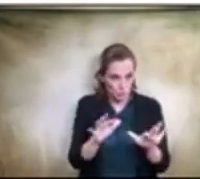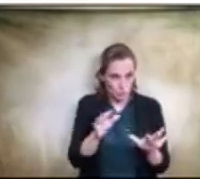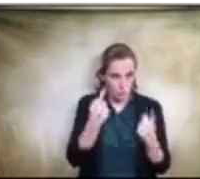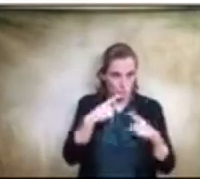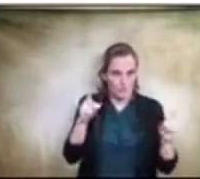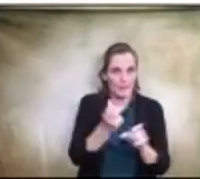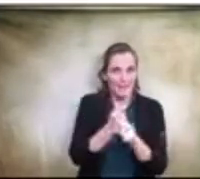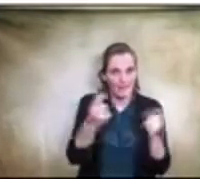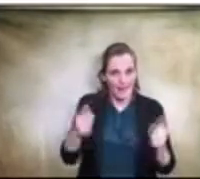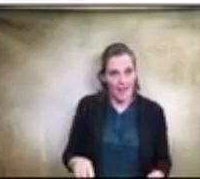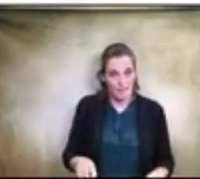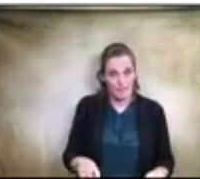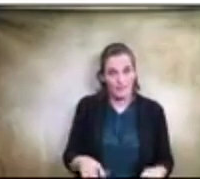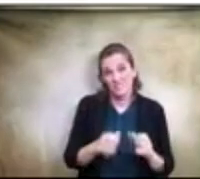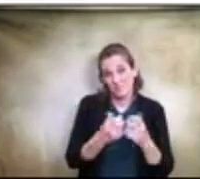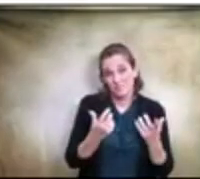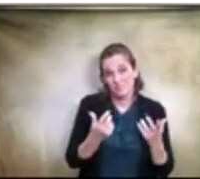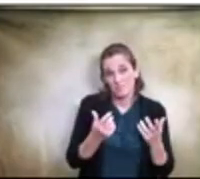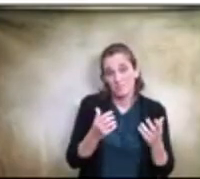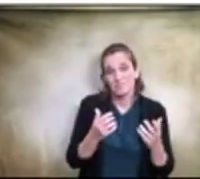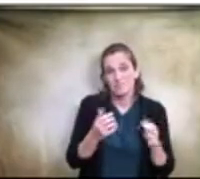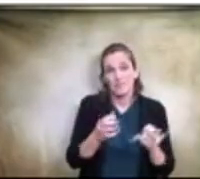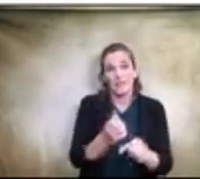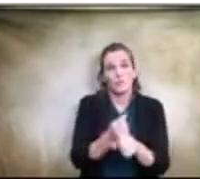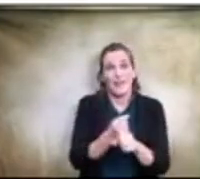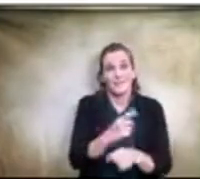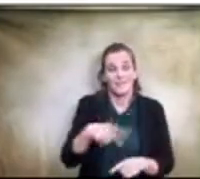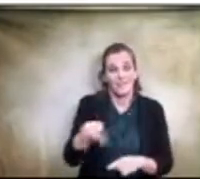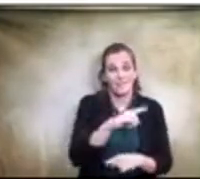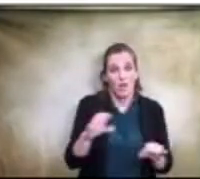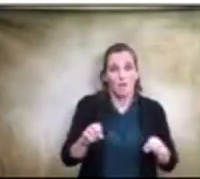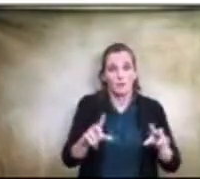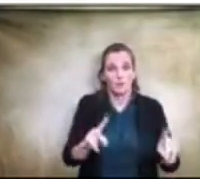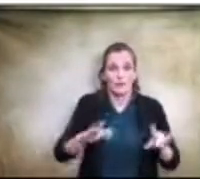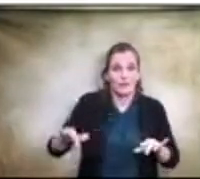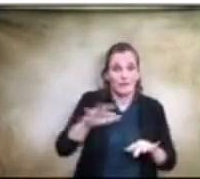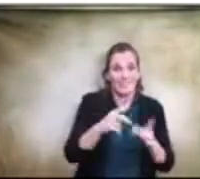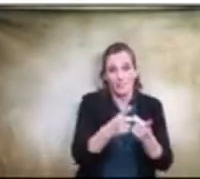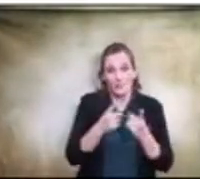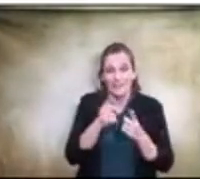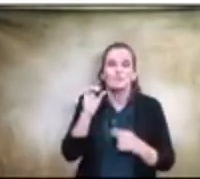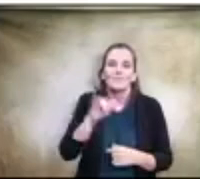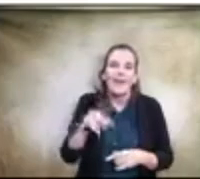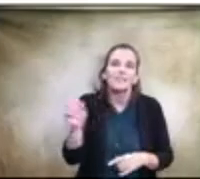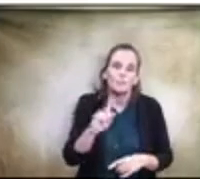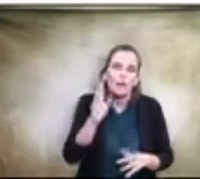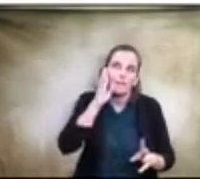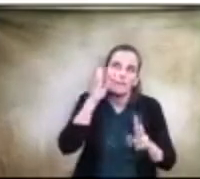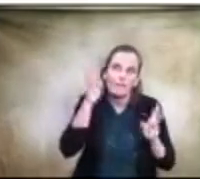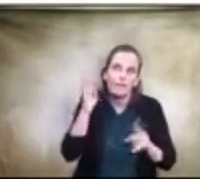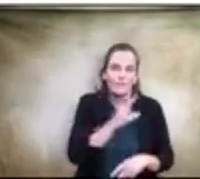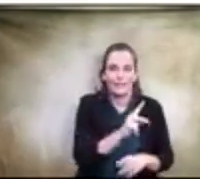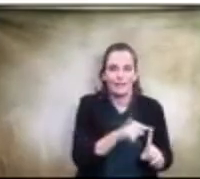being able to create such an opportunity in our district. So that's where the K-8 conversation started to